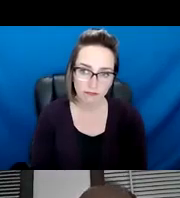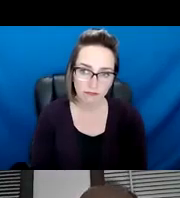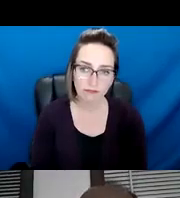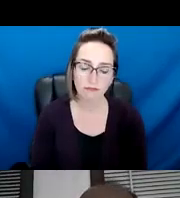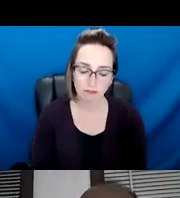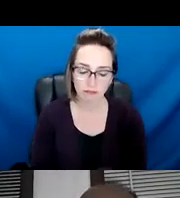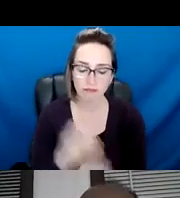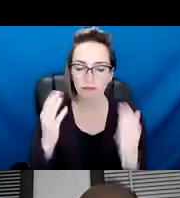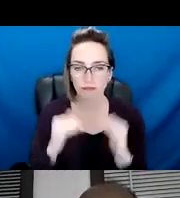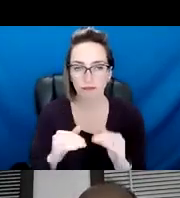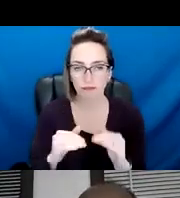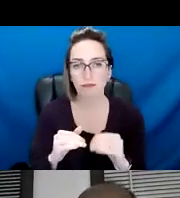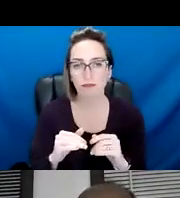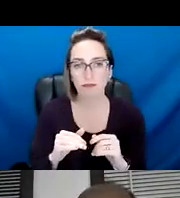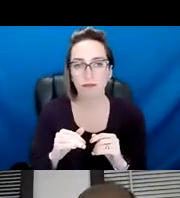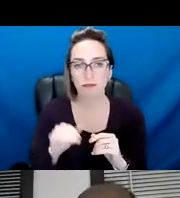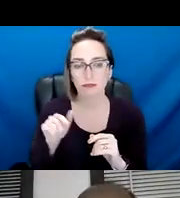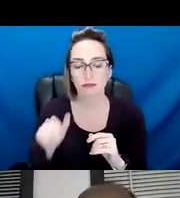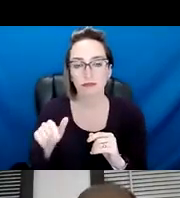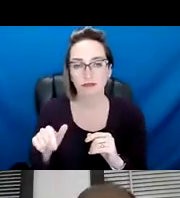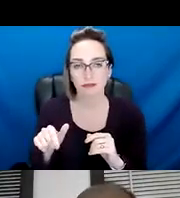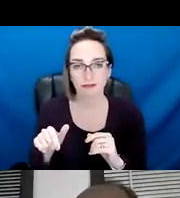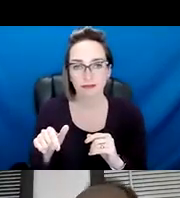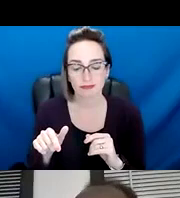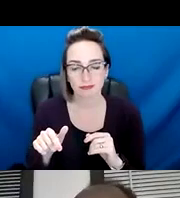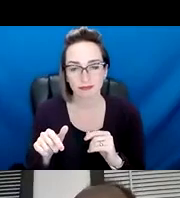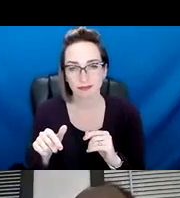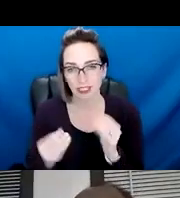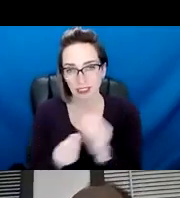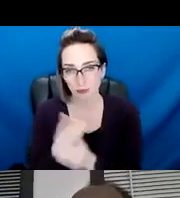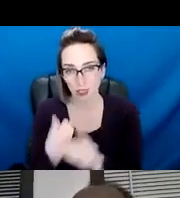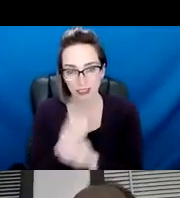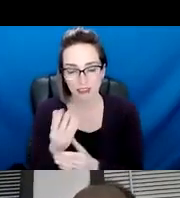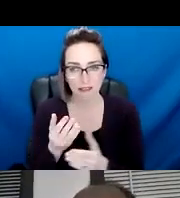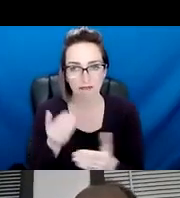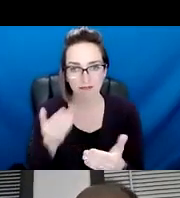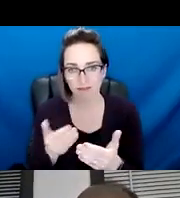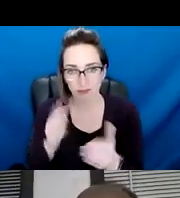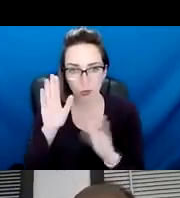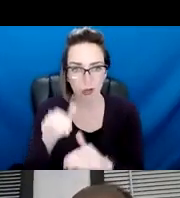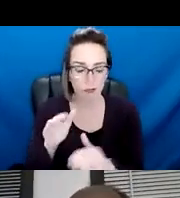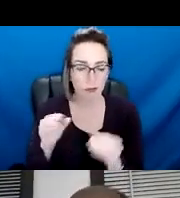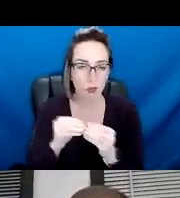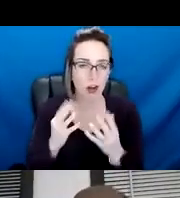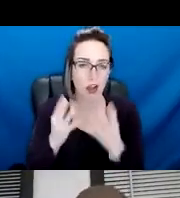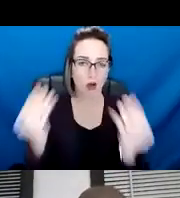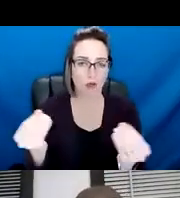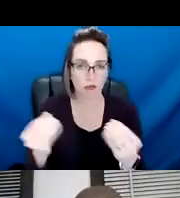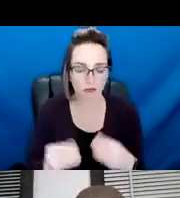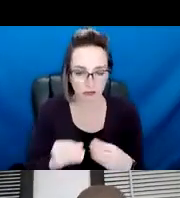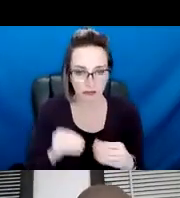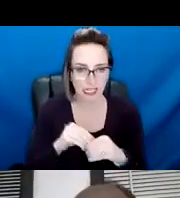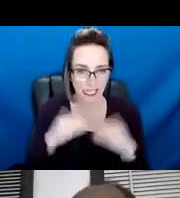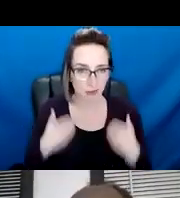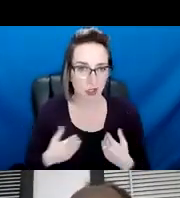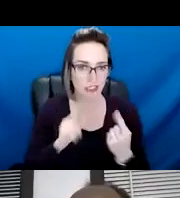um, as the spring turns, we are hoping to get out, um, and do some in-person engagement with folks, um,